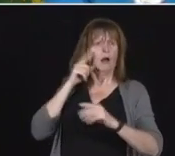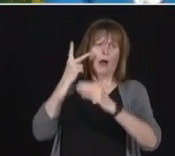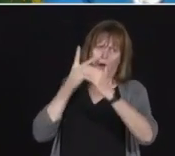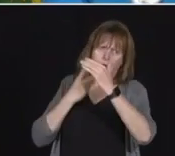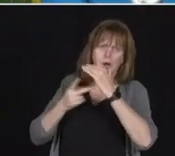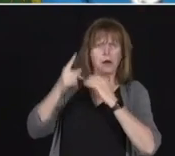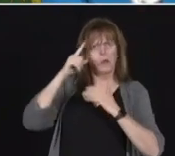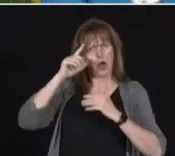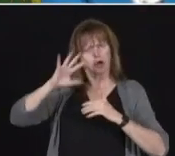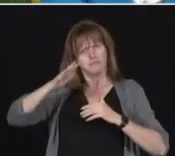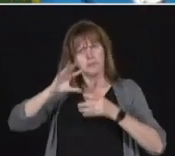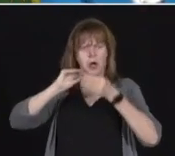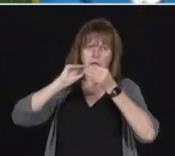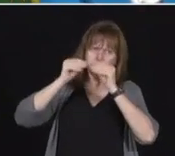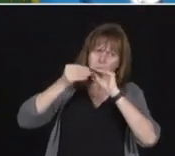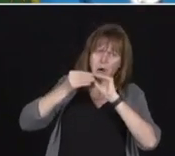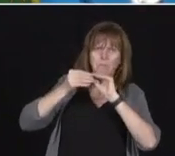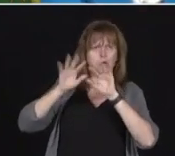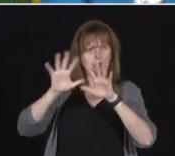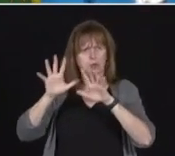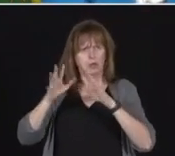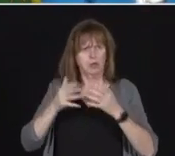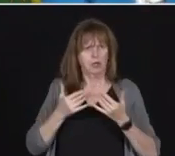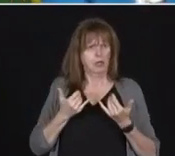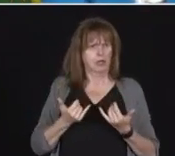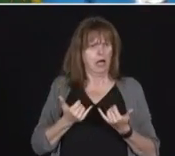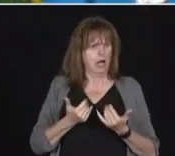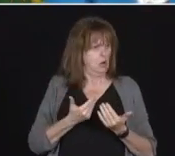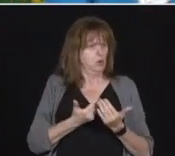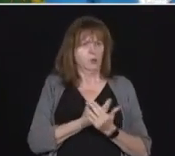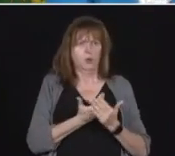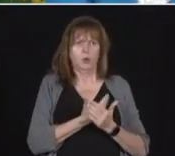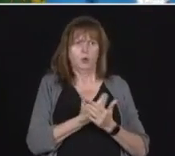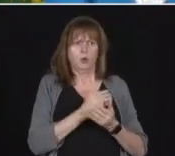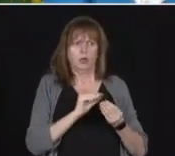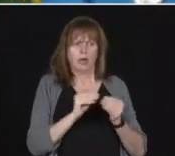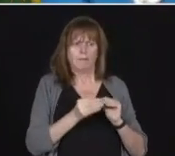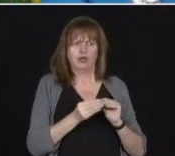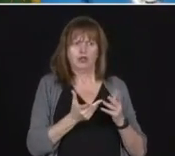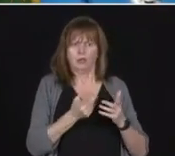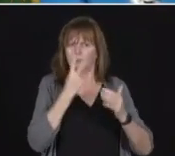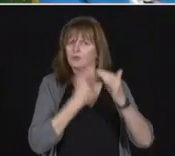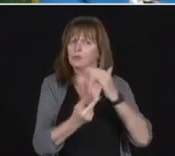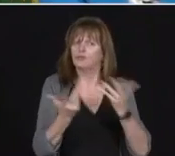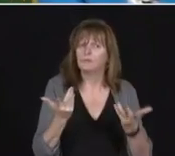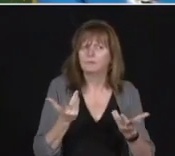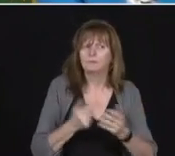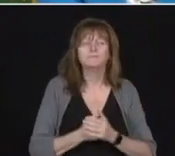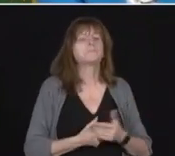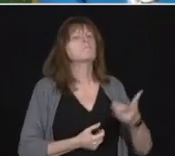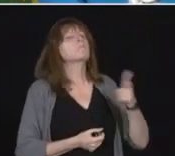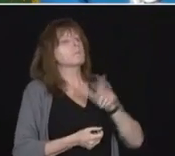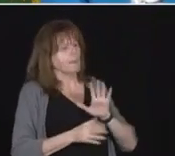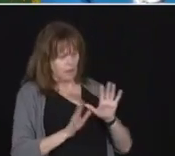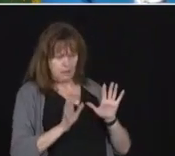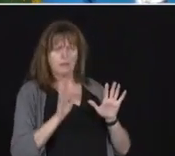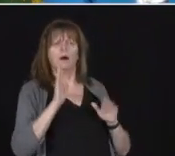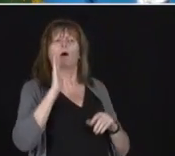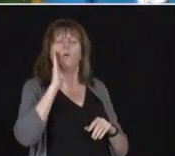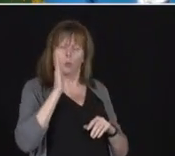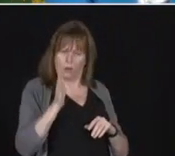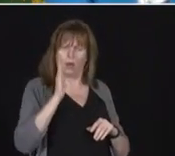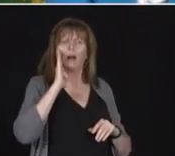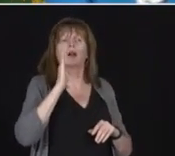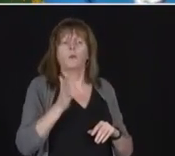be updated modelling numbers going forward. There will be modelling that will be provided on a regular basis.